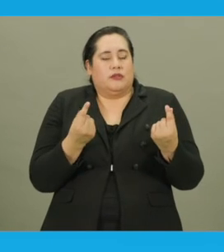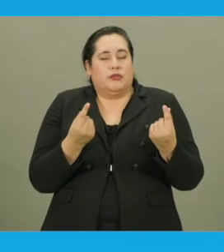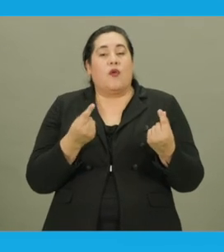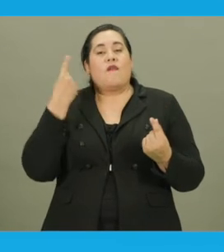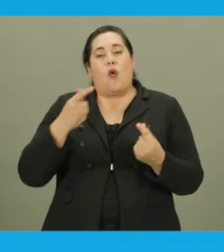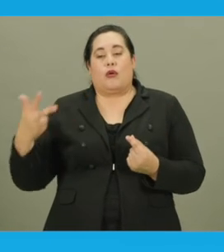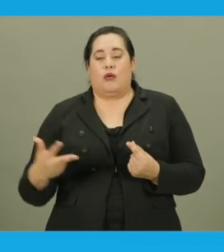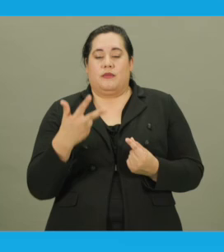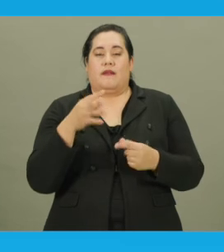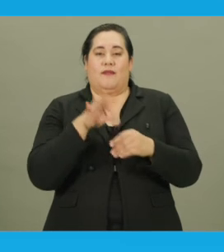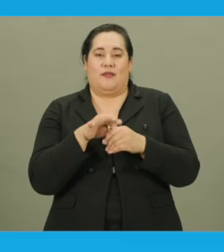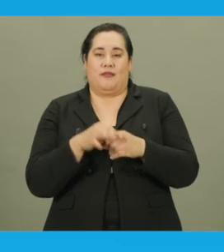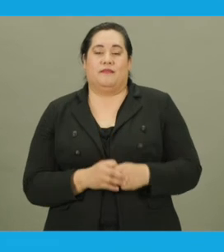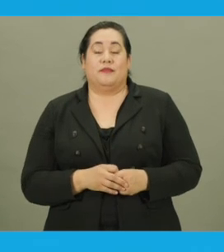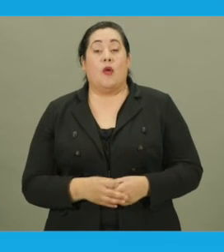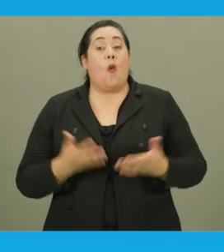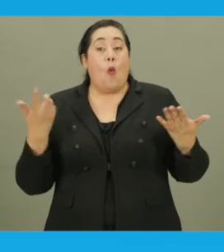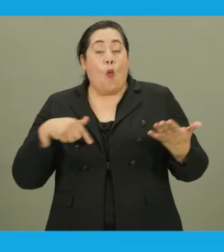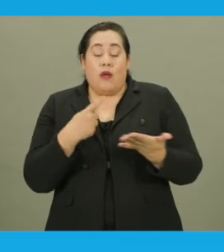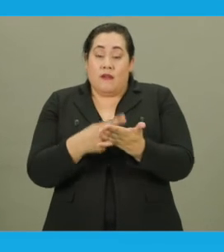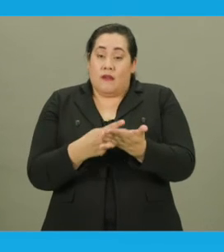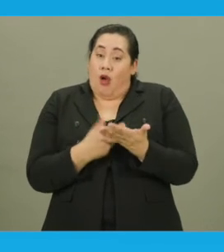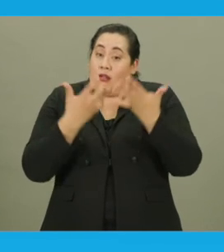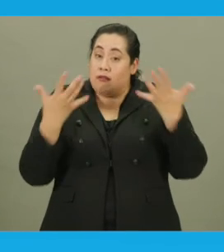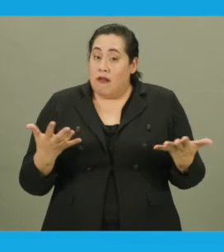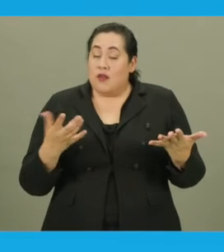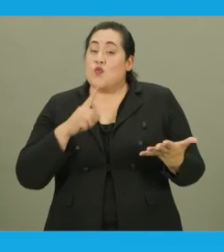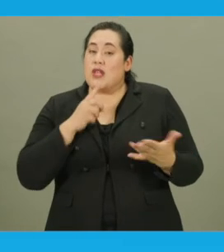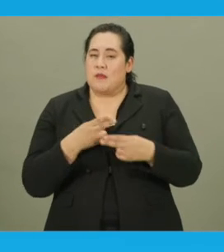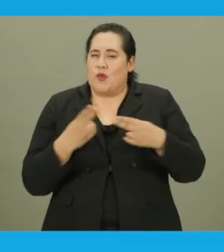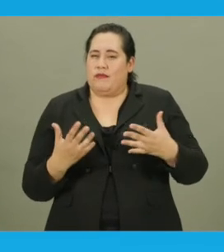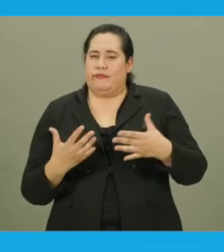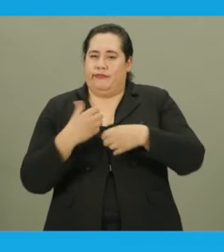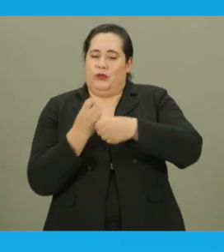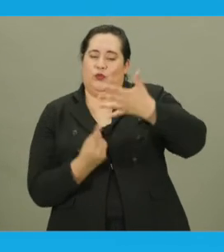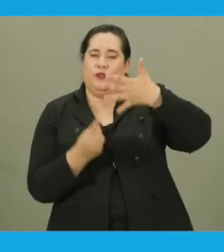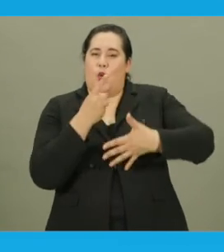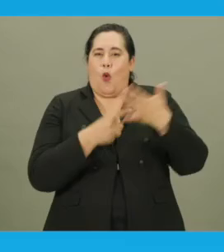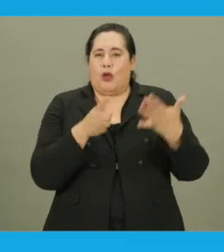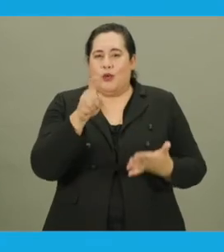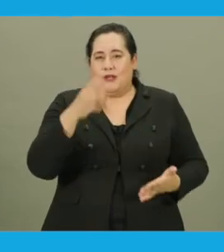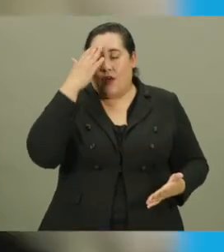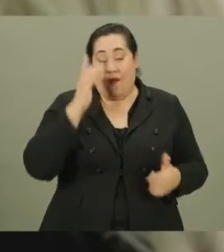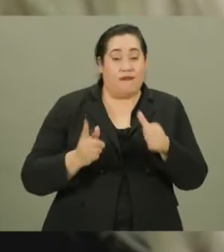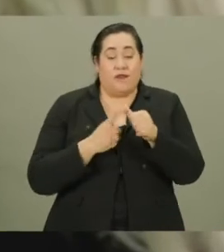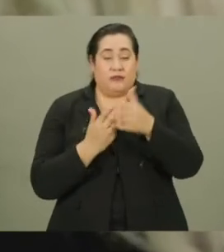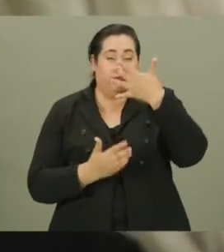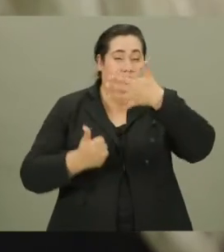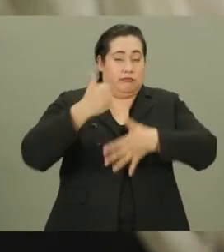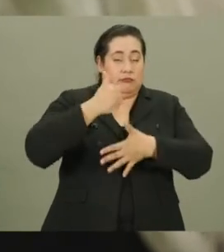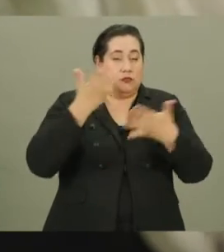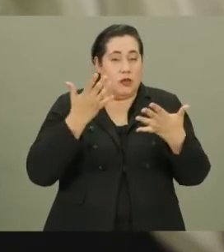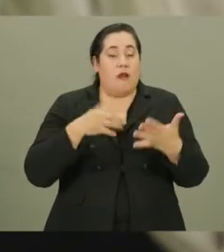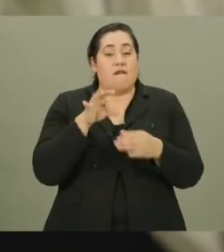needs to be done for curbside voting. Well, we've covered a lot of ground, so let's briefly review what you need to know. First and